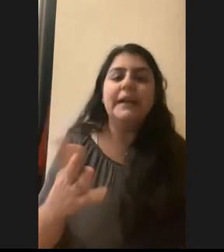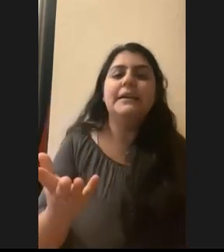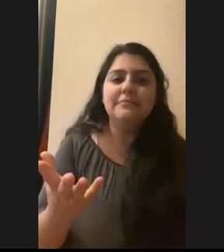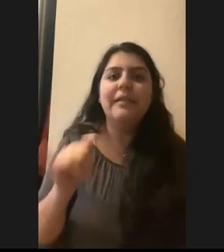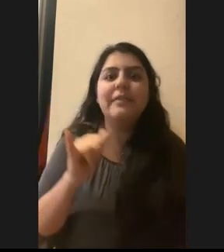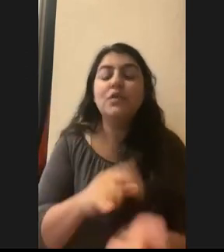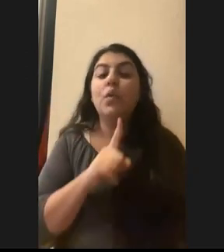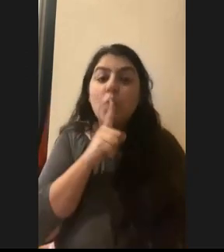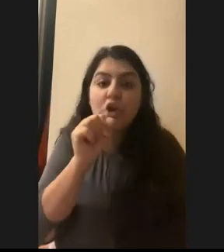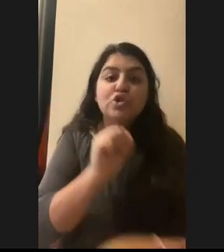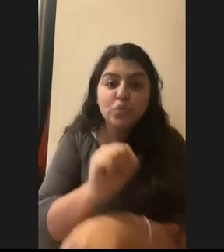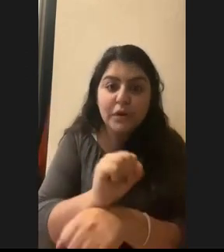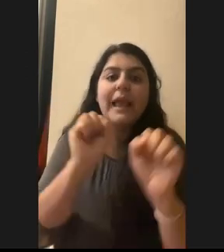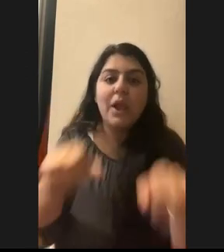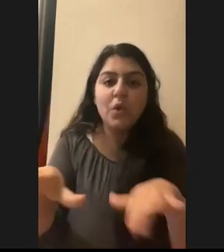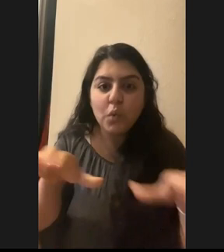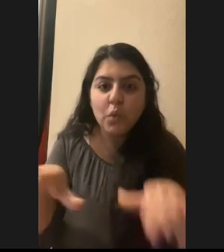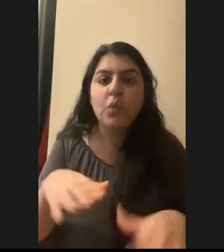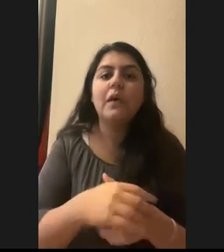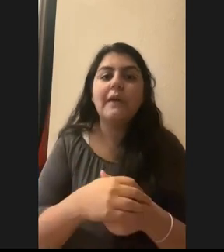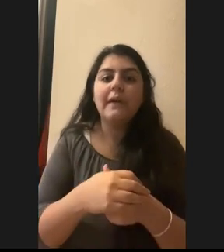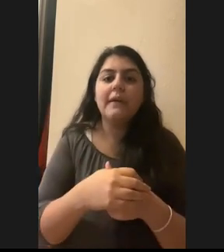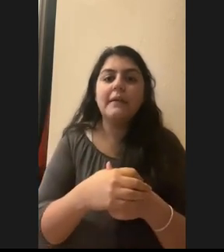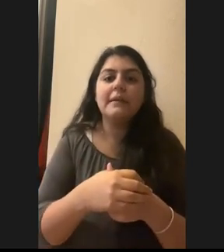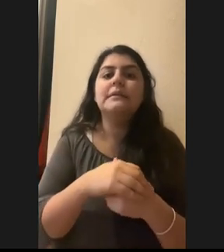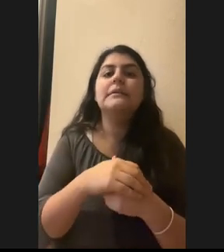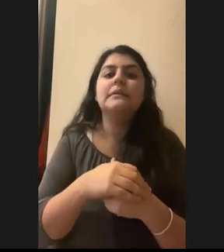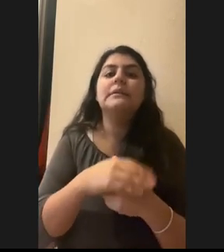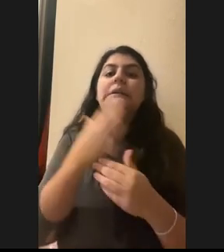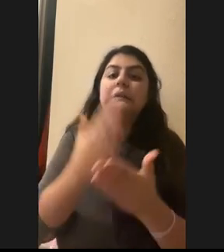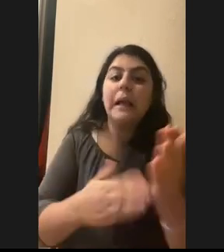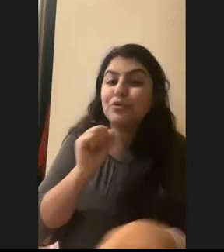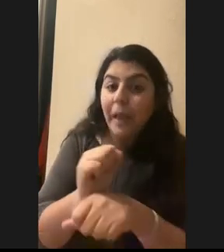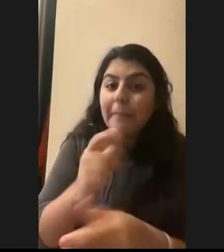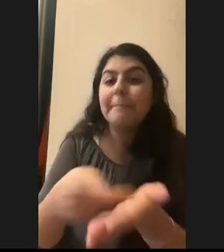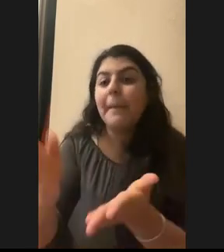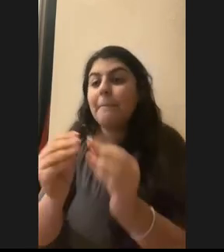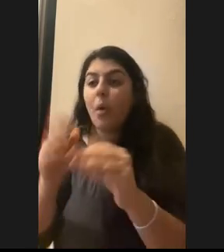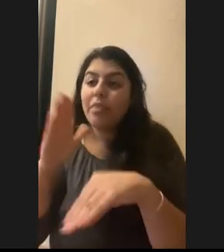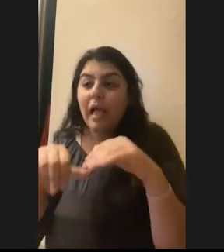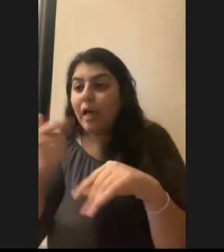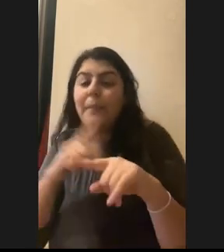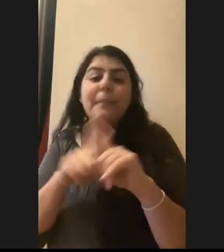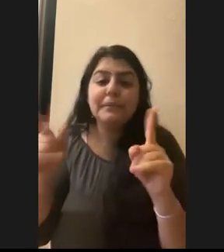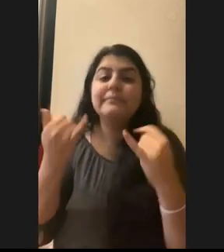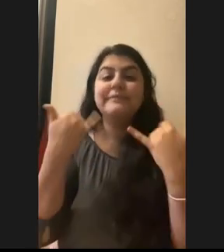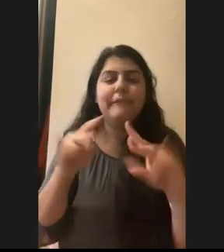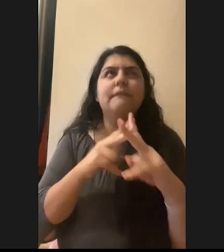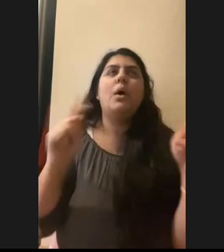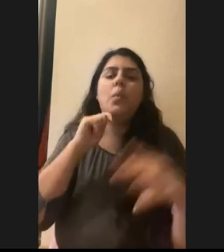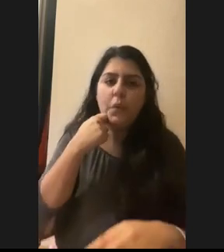career you can do. And, um, some jobs may pay more than others, but it's still very rewarding.